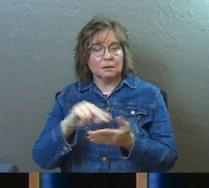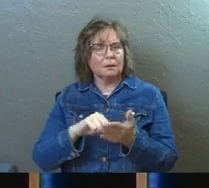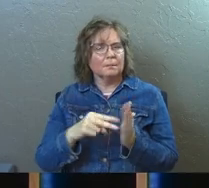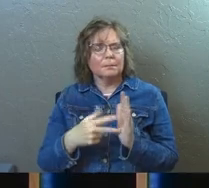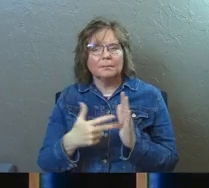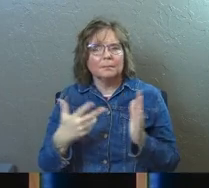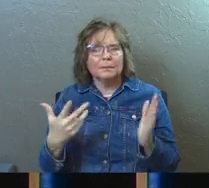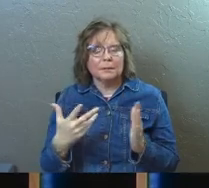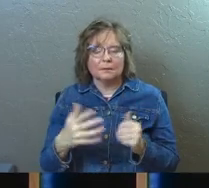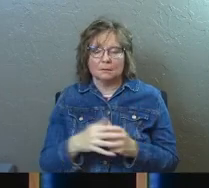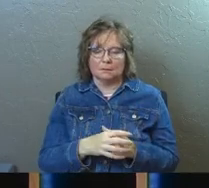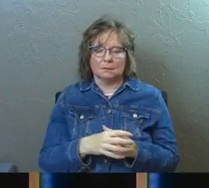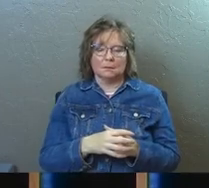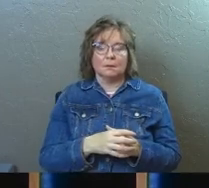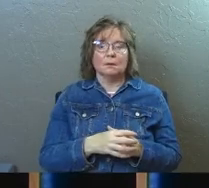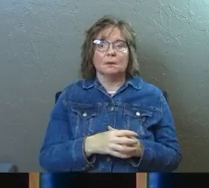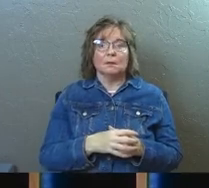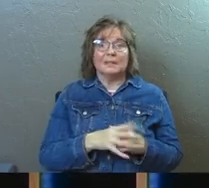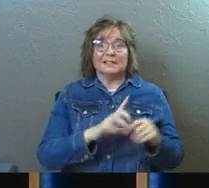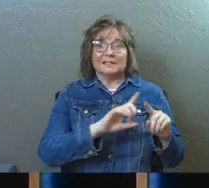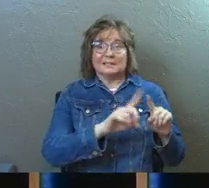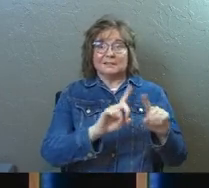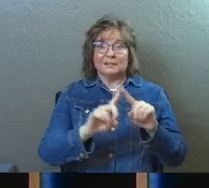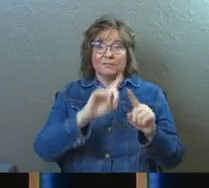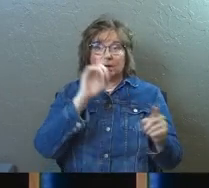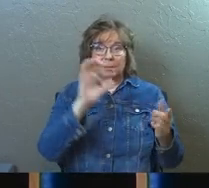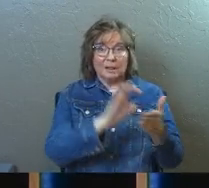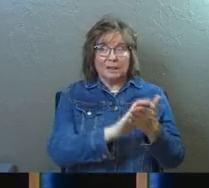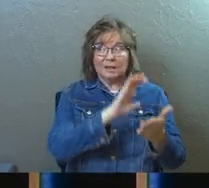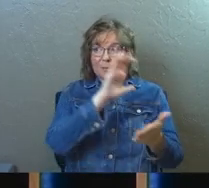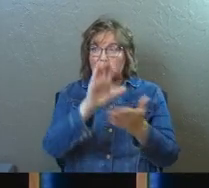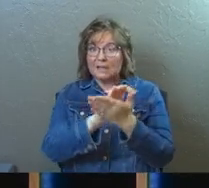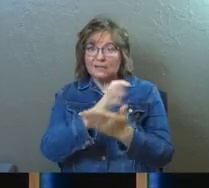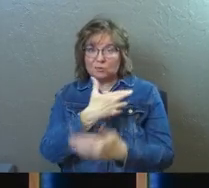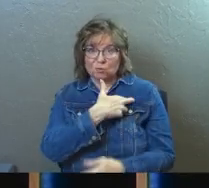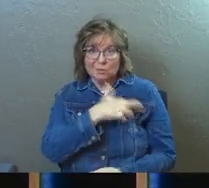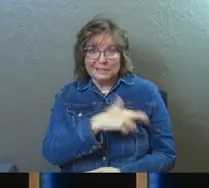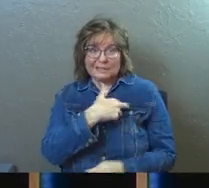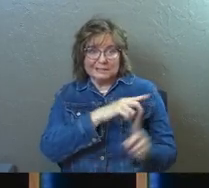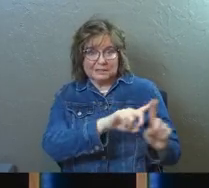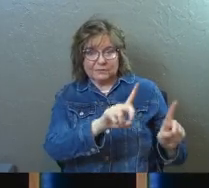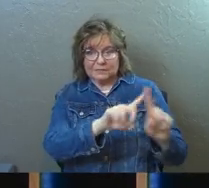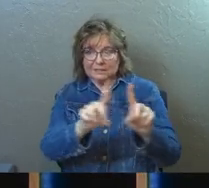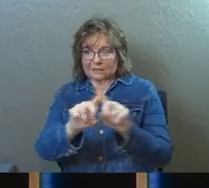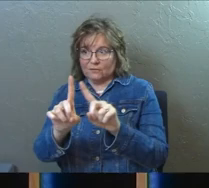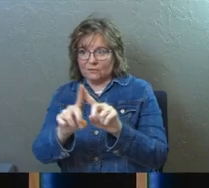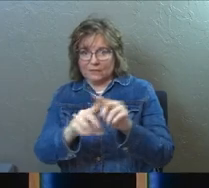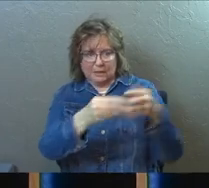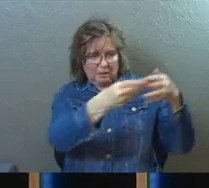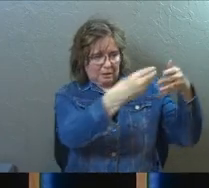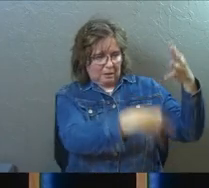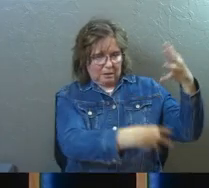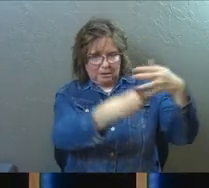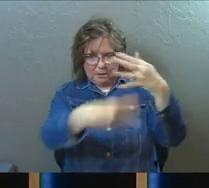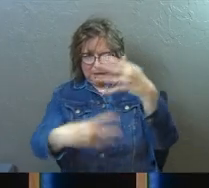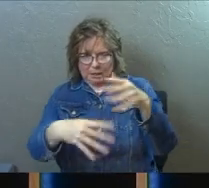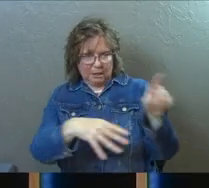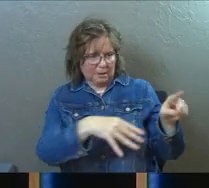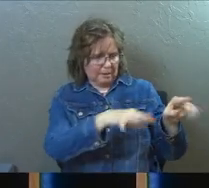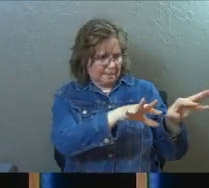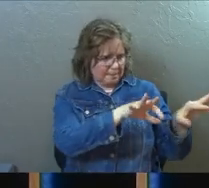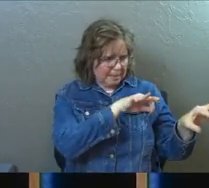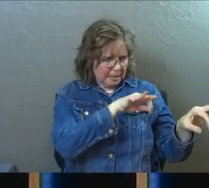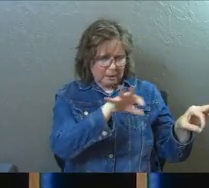What does a syncretist mean? A syncretist is somebody that takes multiple religions and philosophies, and they cherry-pick the parts that they like,